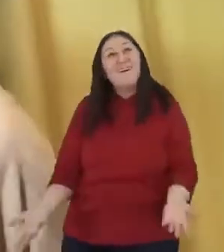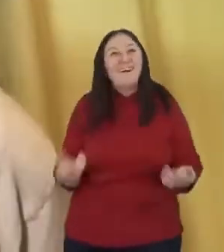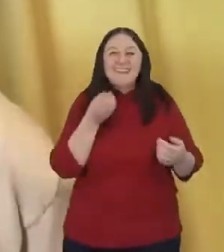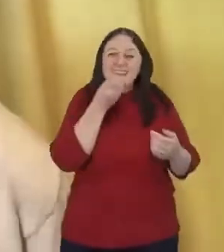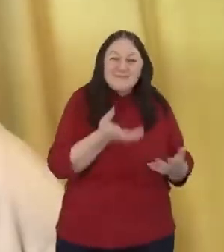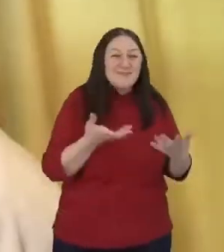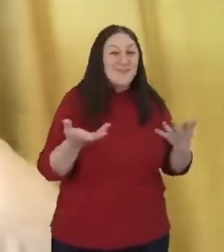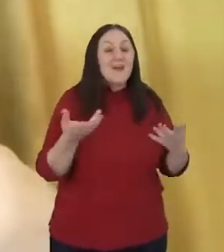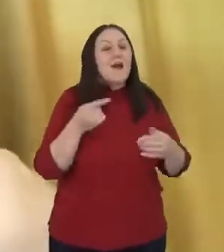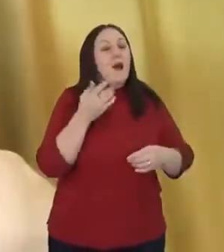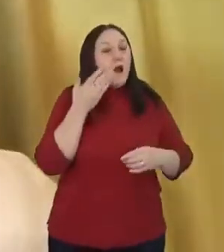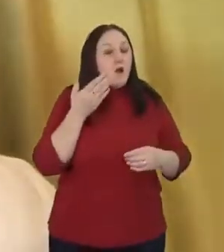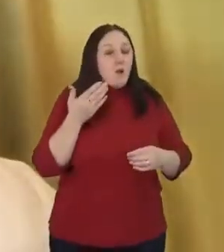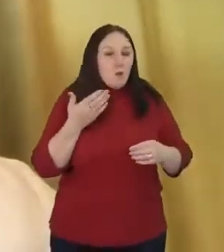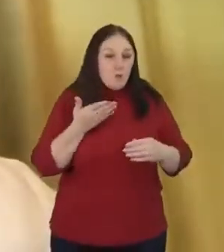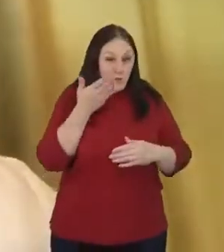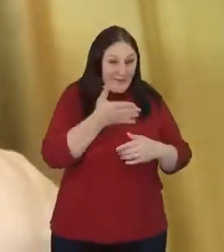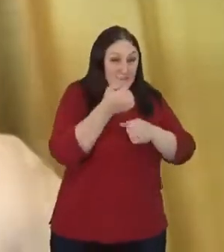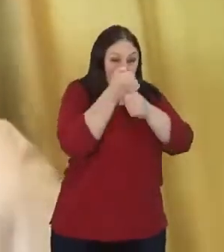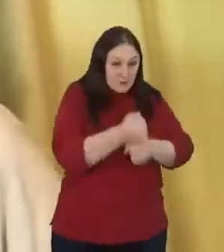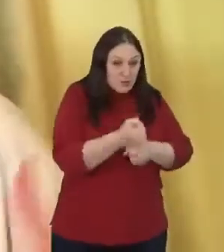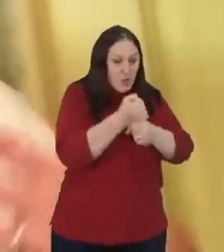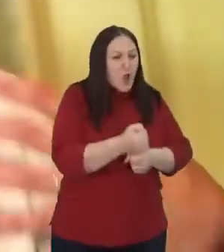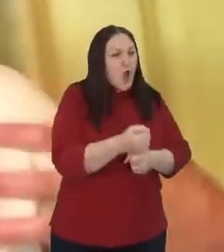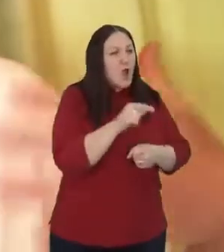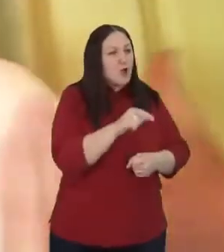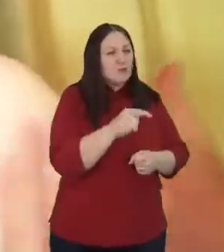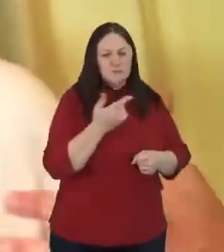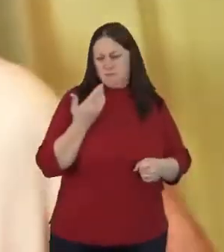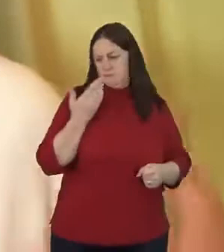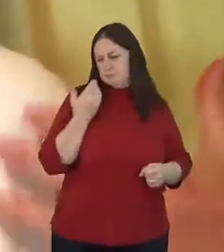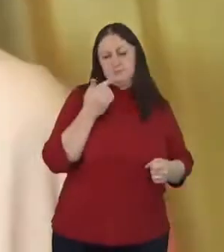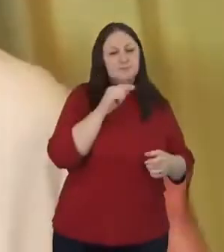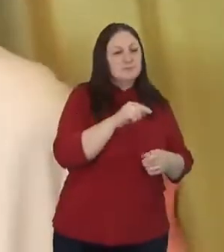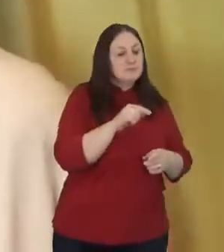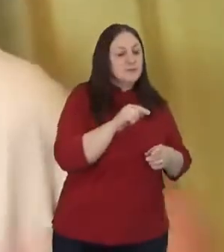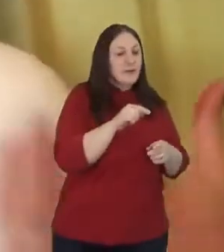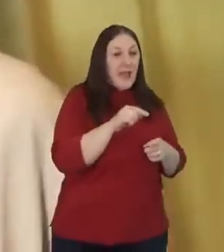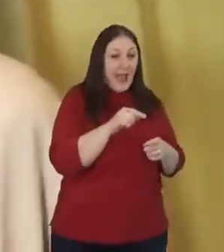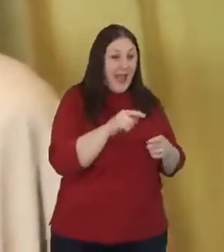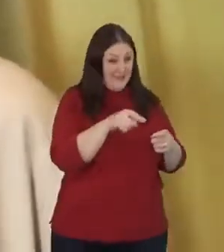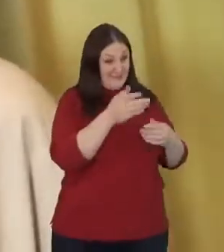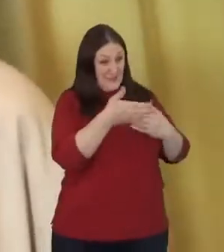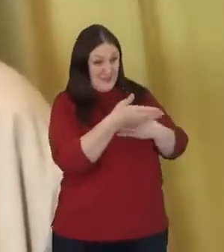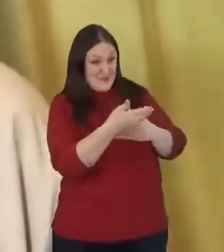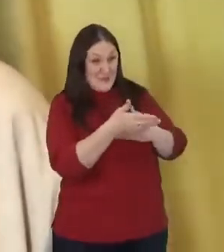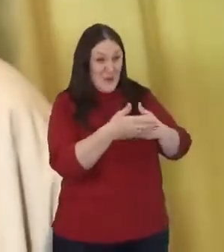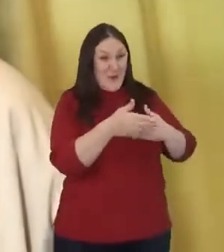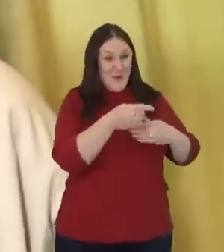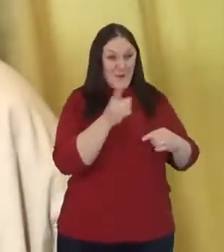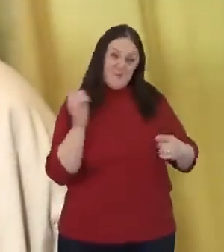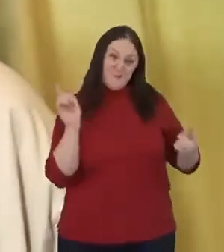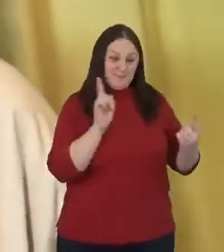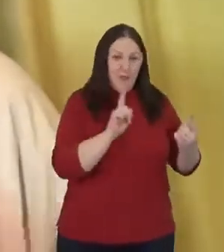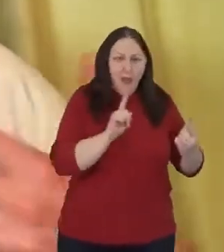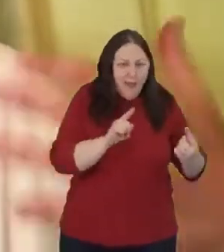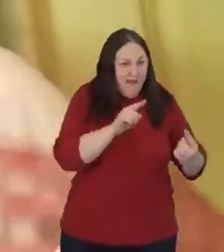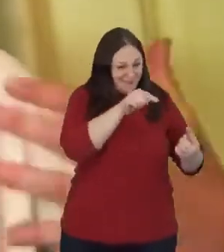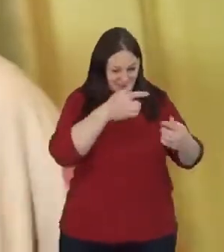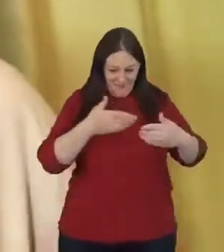I went to one church I was, uh, attending, uh, not too long ago. And the people at the door, the greeters had t-shirts on, uh,